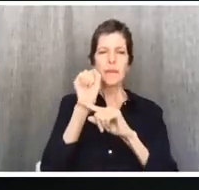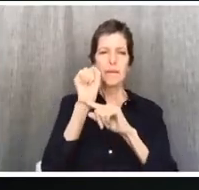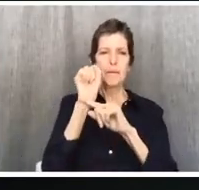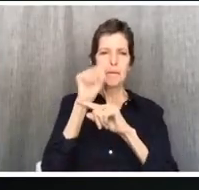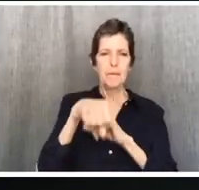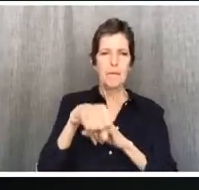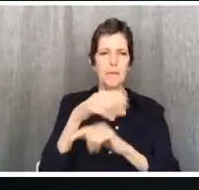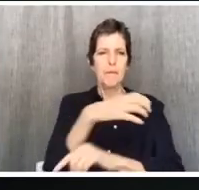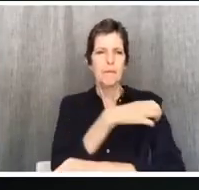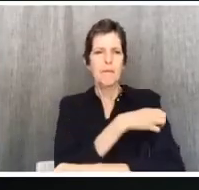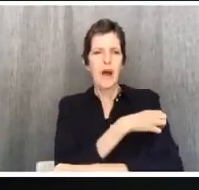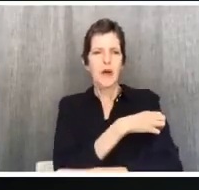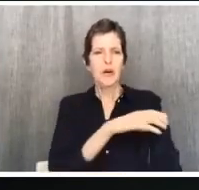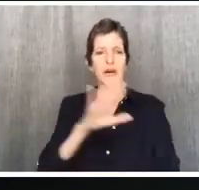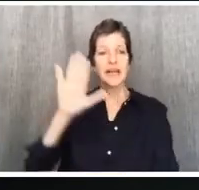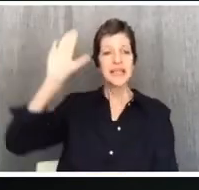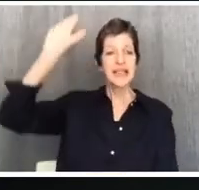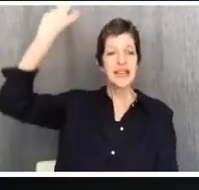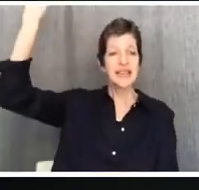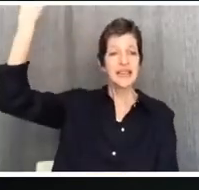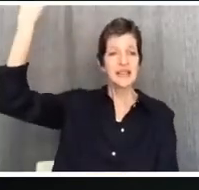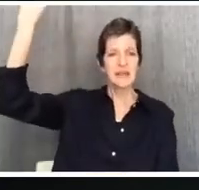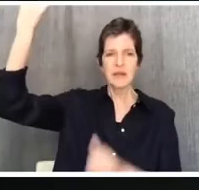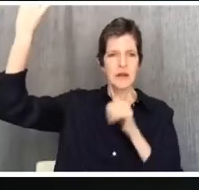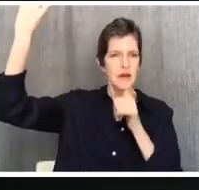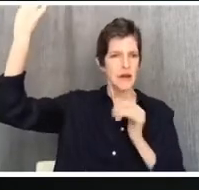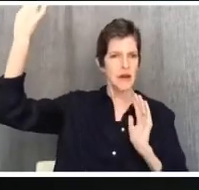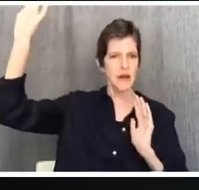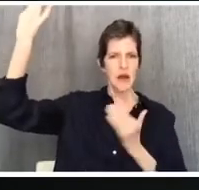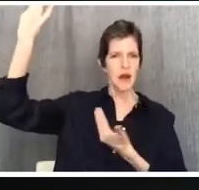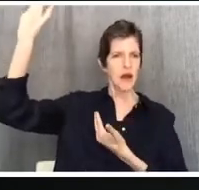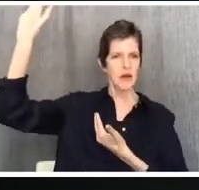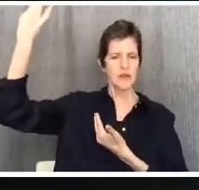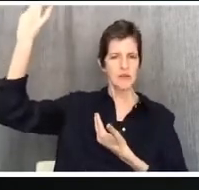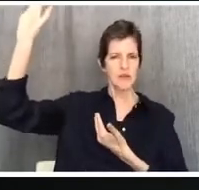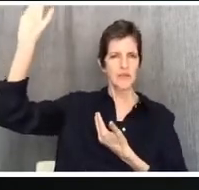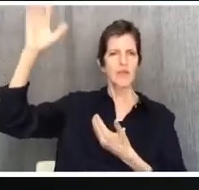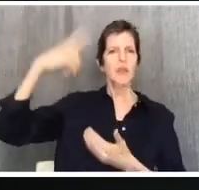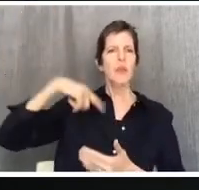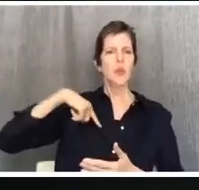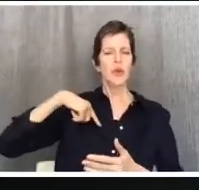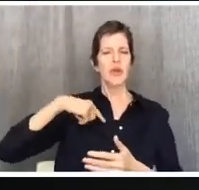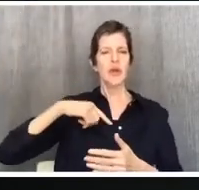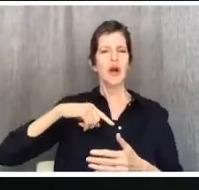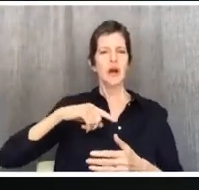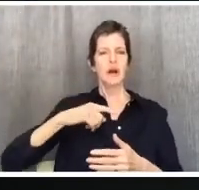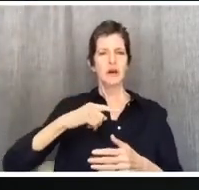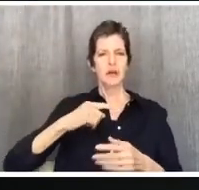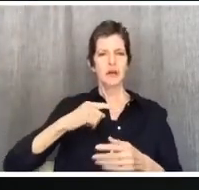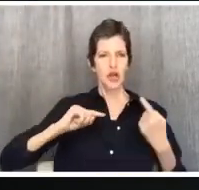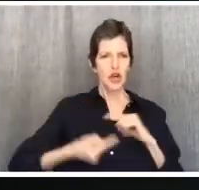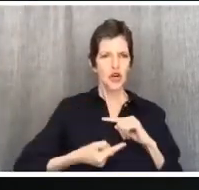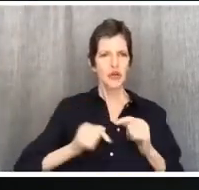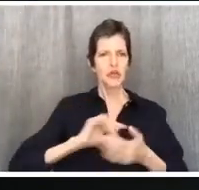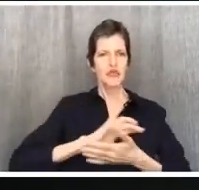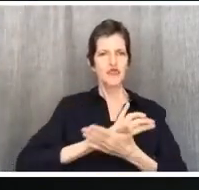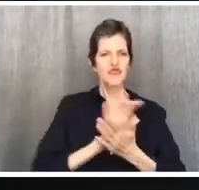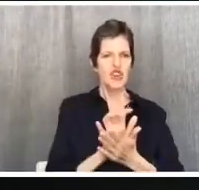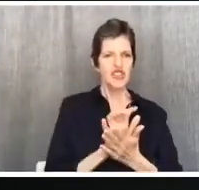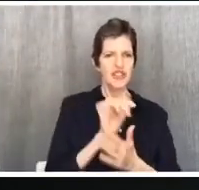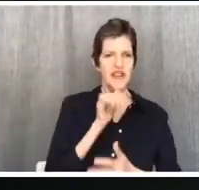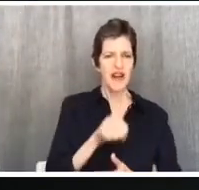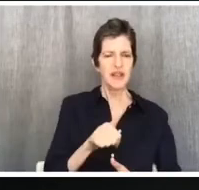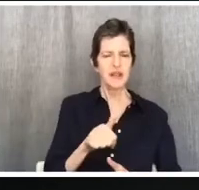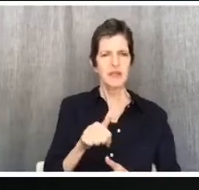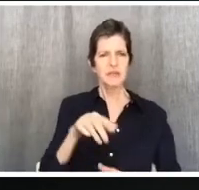and not us. We are afflicted in every way, but not crushed. Perplexed, but not driven